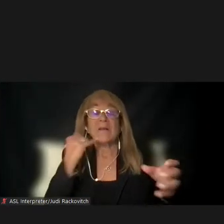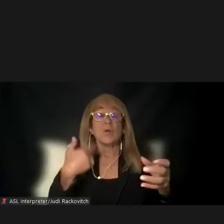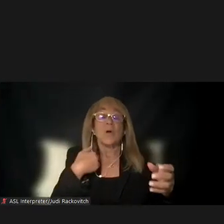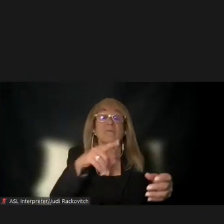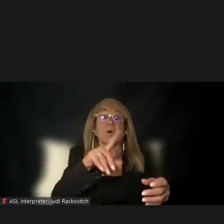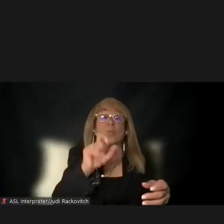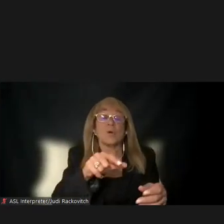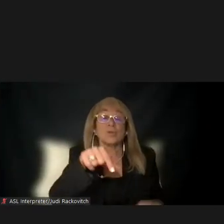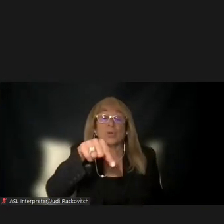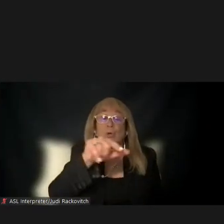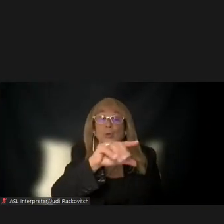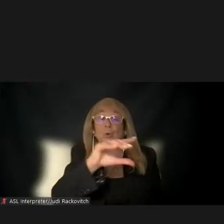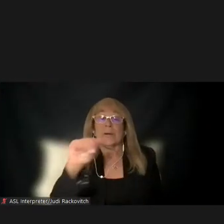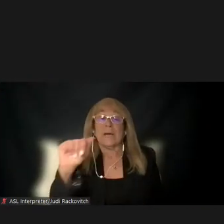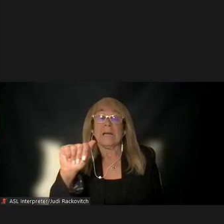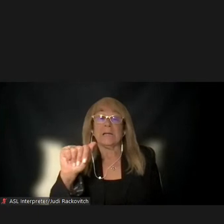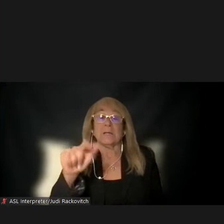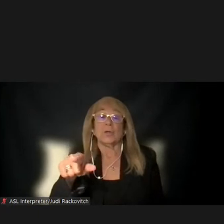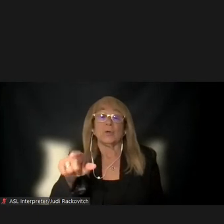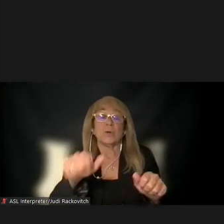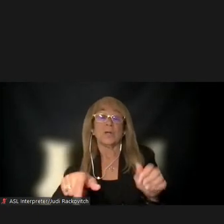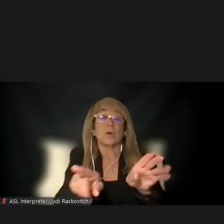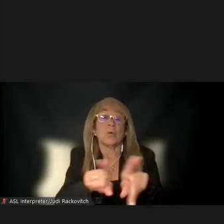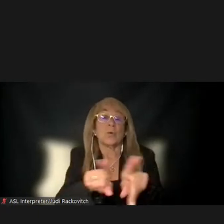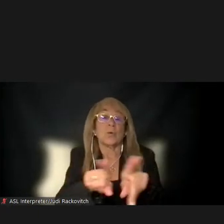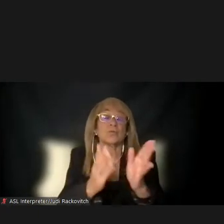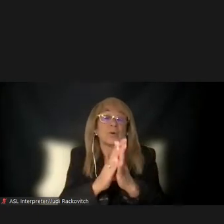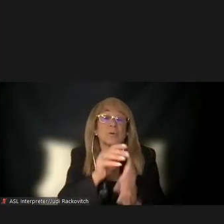You may also request to speak anonymously.